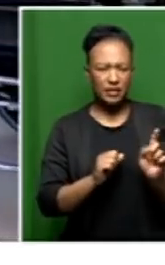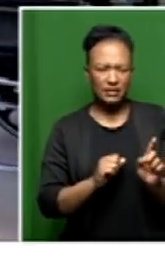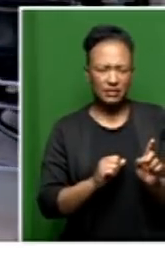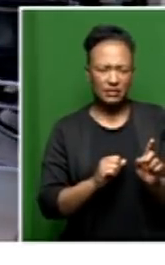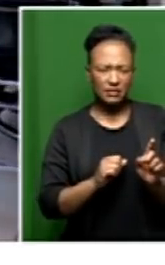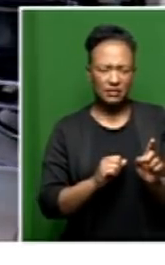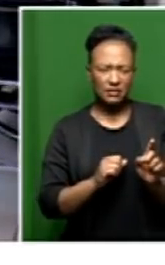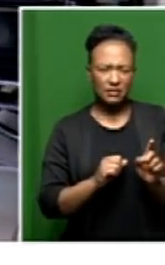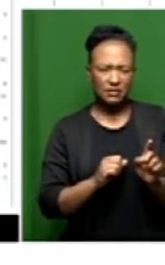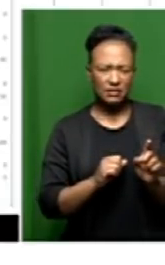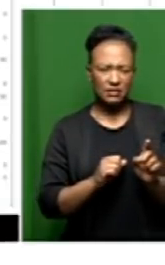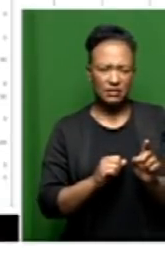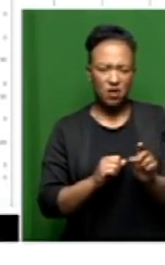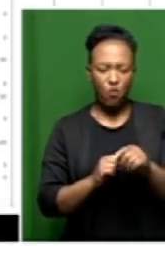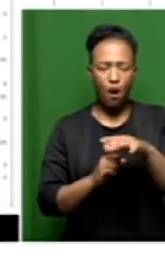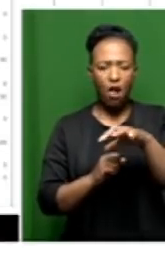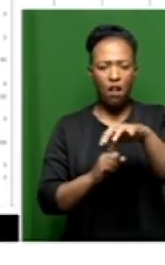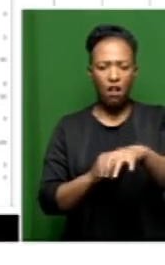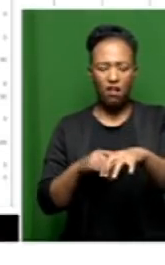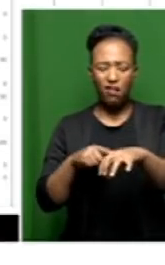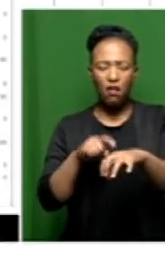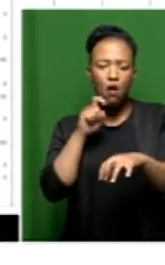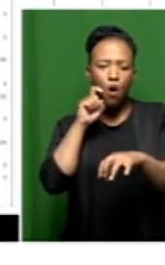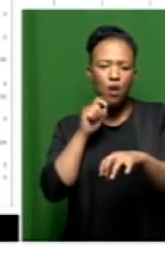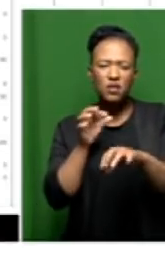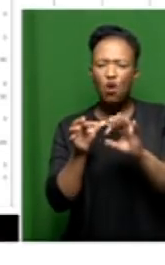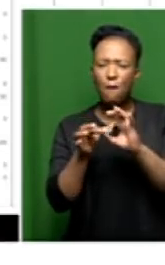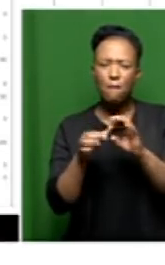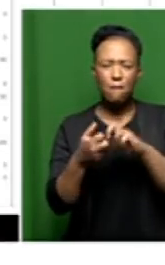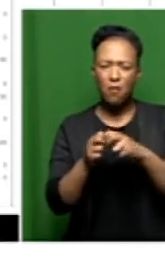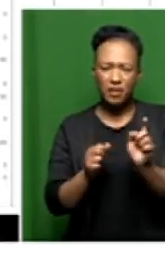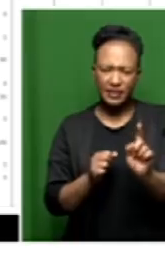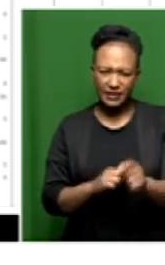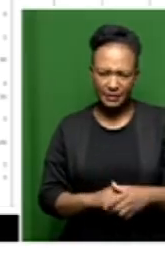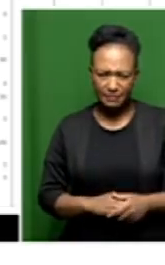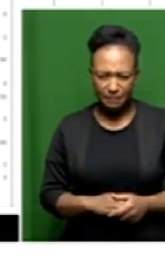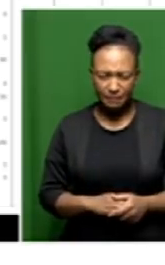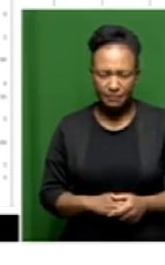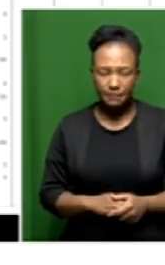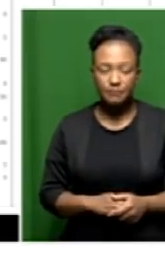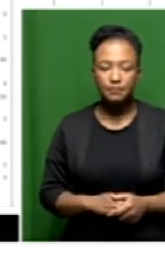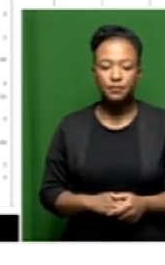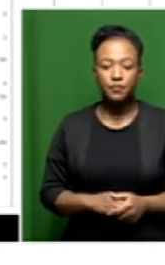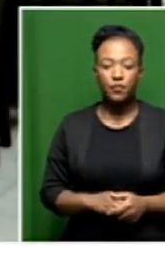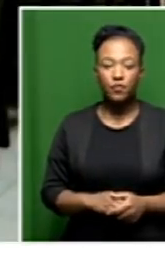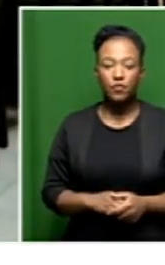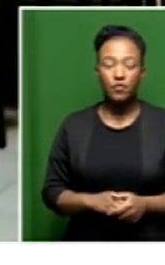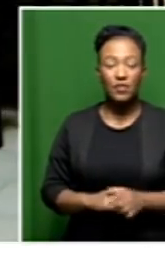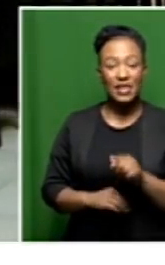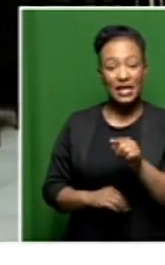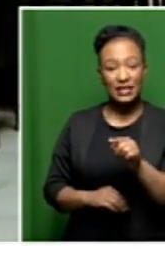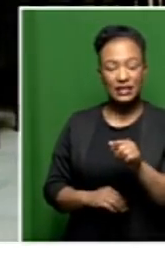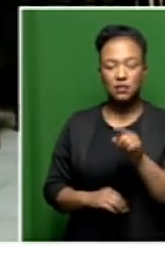at the prototype 20 old age home? Let me start by saying that this prototype